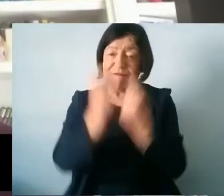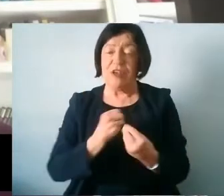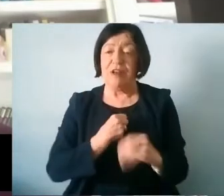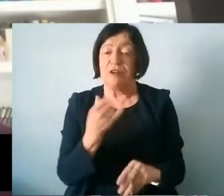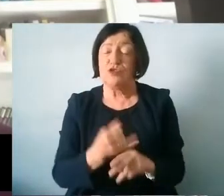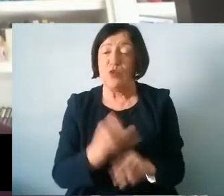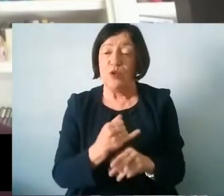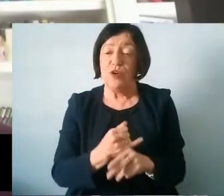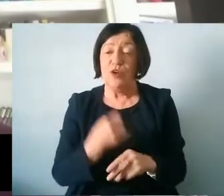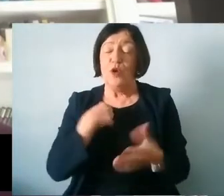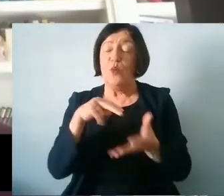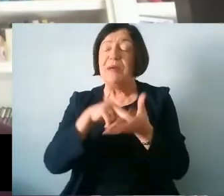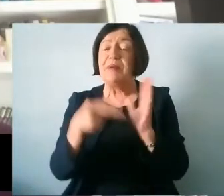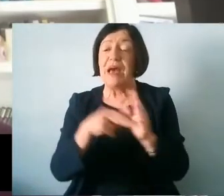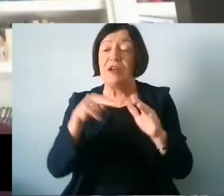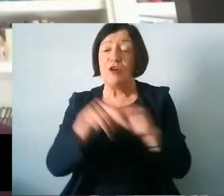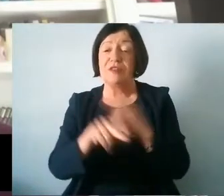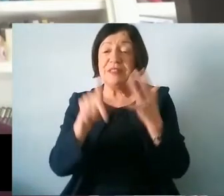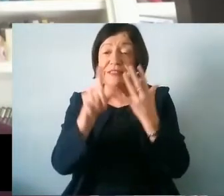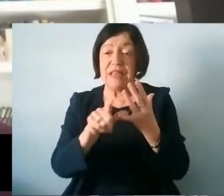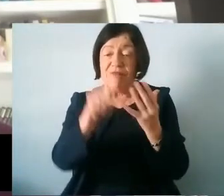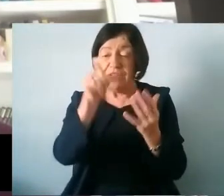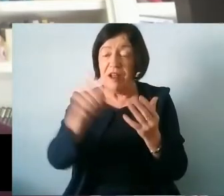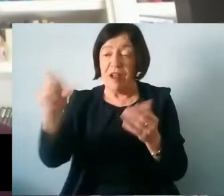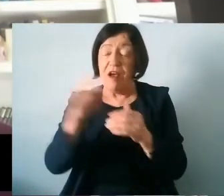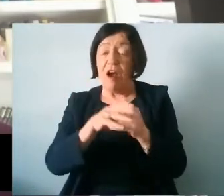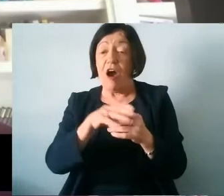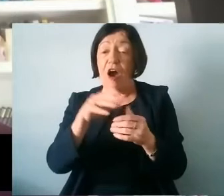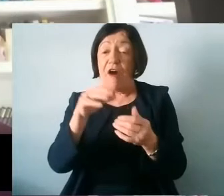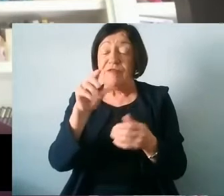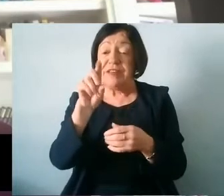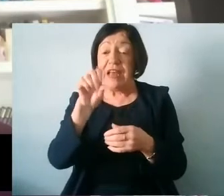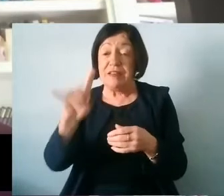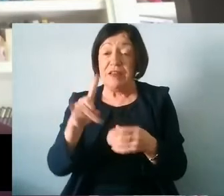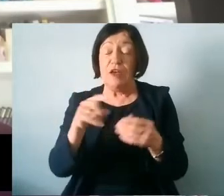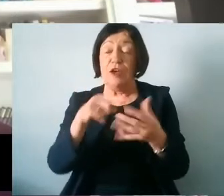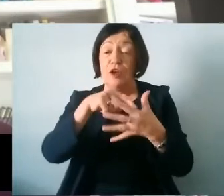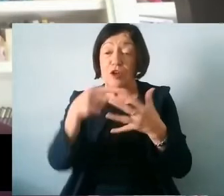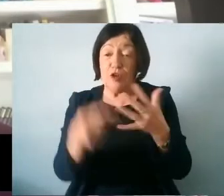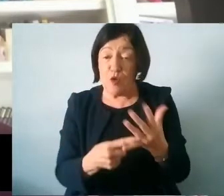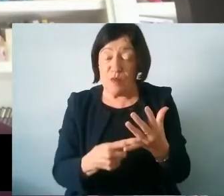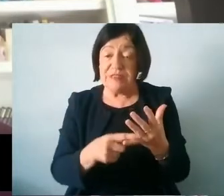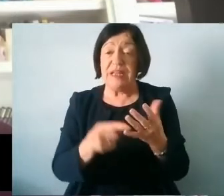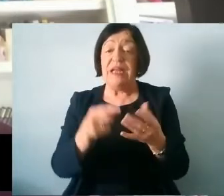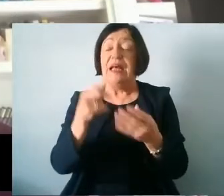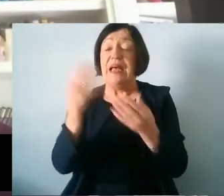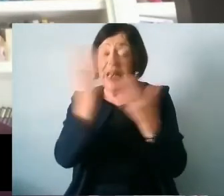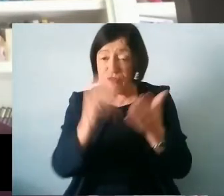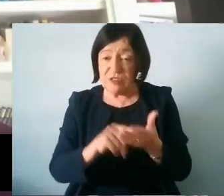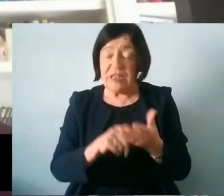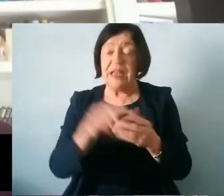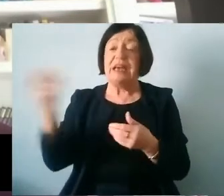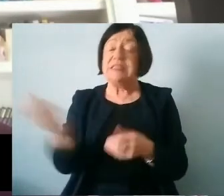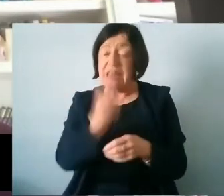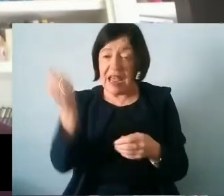We plan under the seven pillars of DESH as follows. Numeracy, literacy, attainment, transitions,